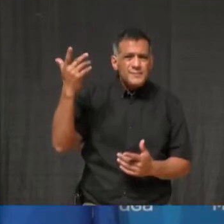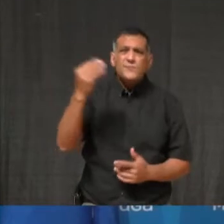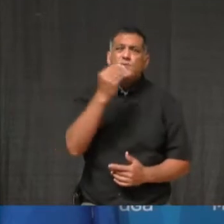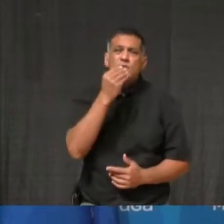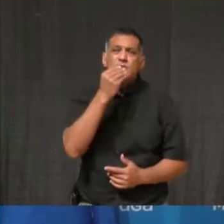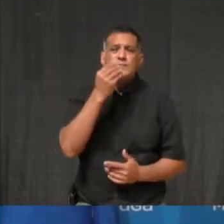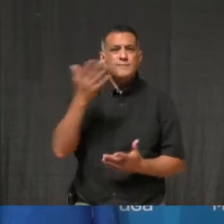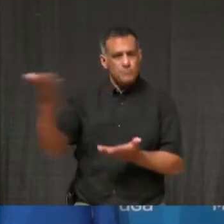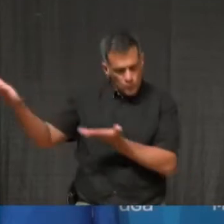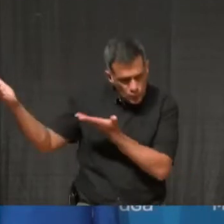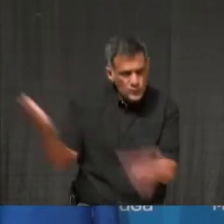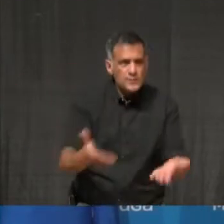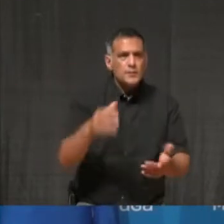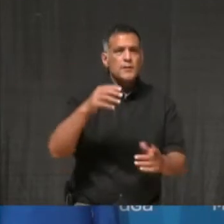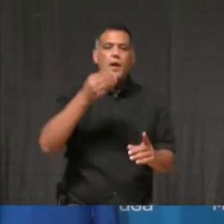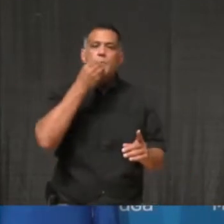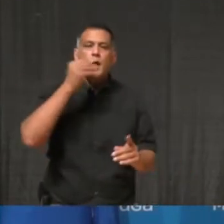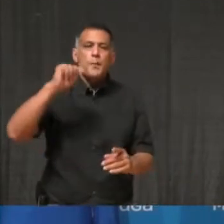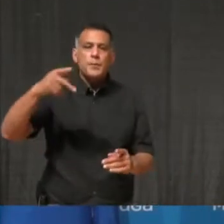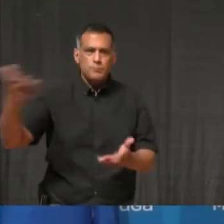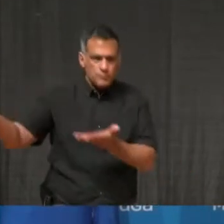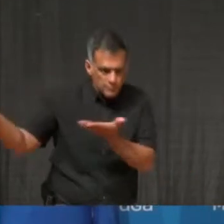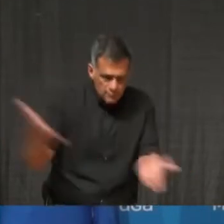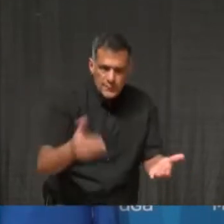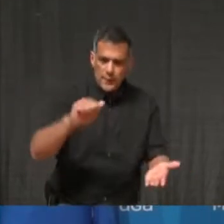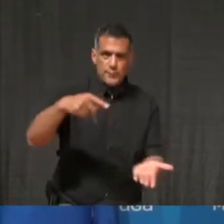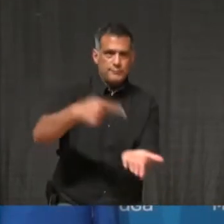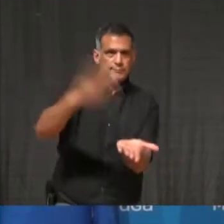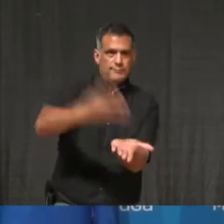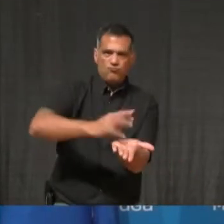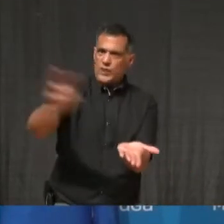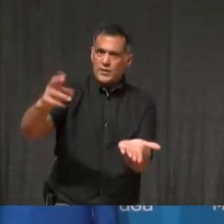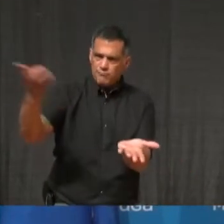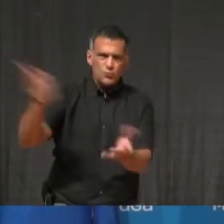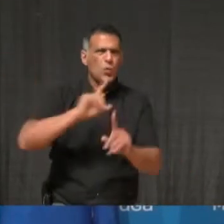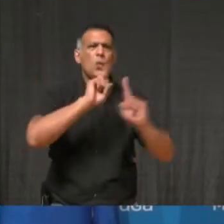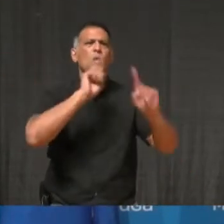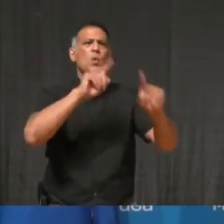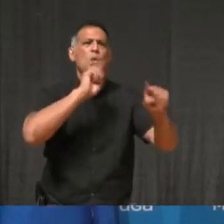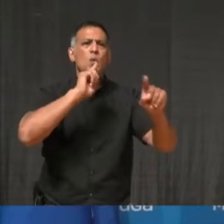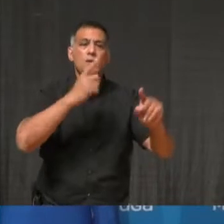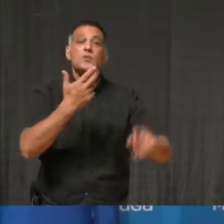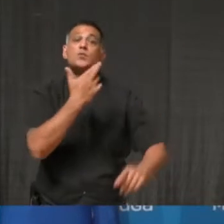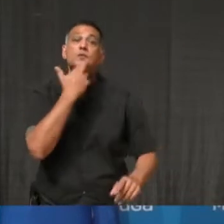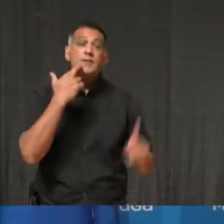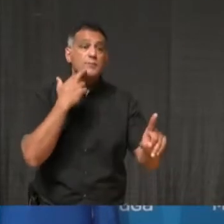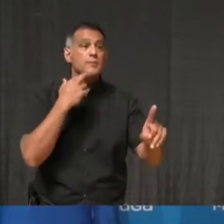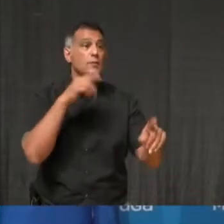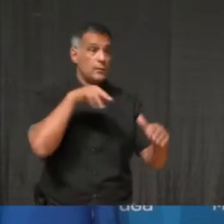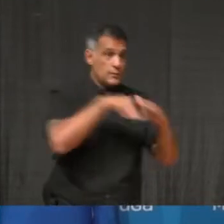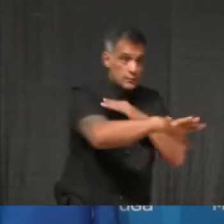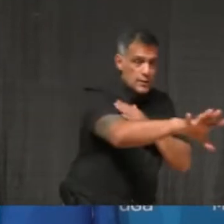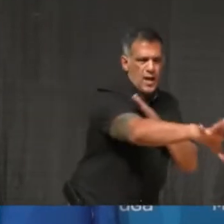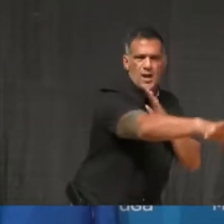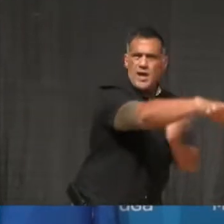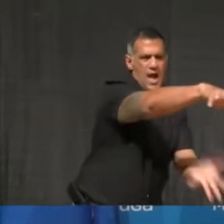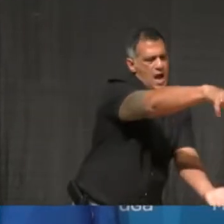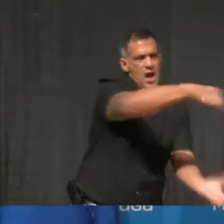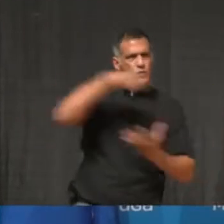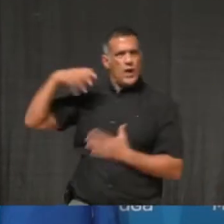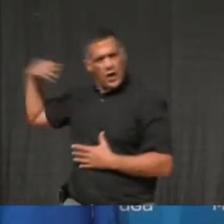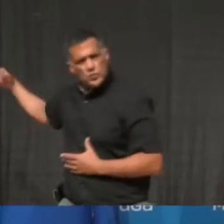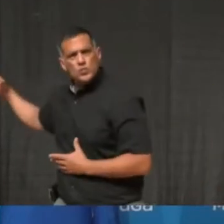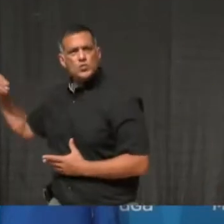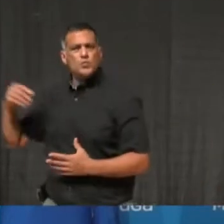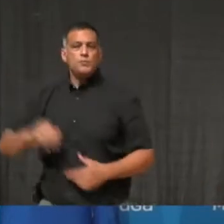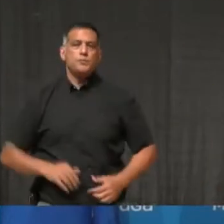restaurants offering takeout only. I have urged both the province and federal government to make it easier for small